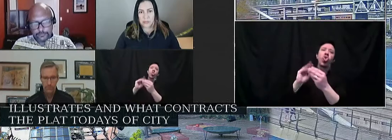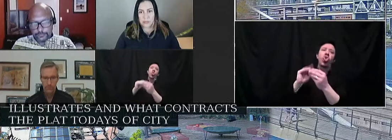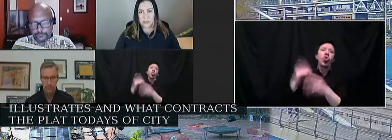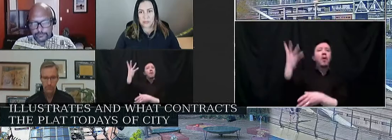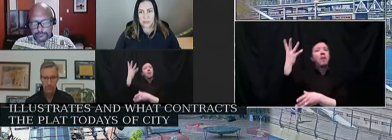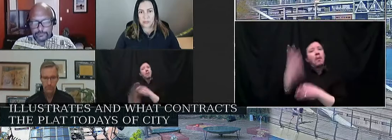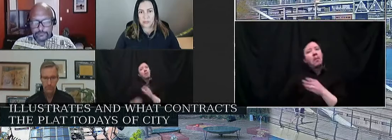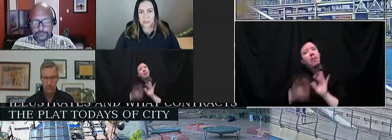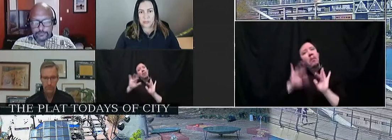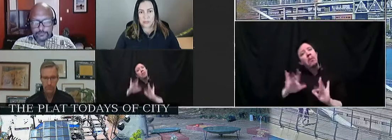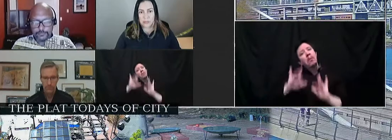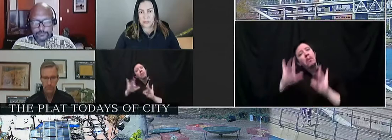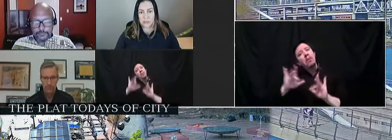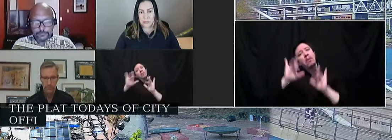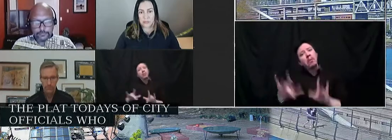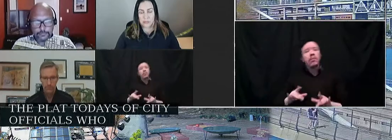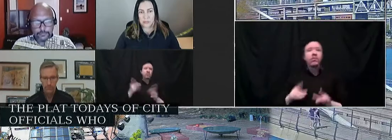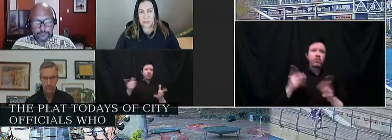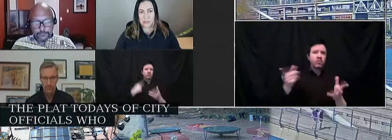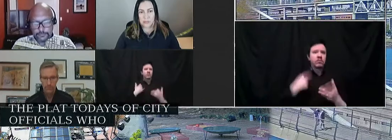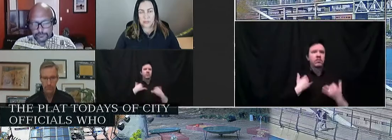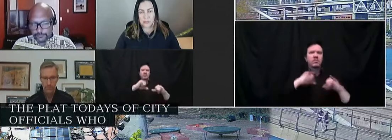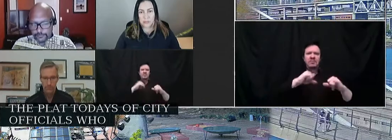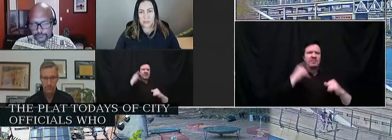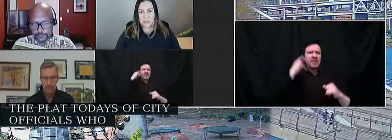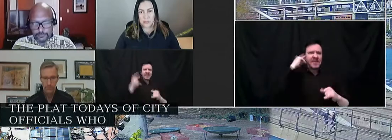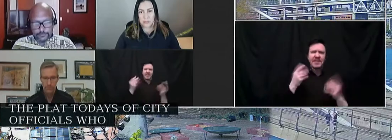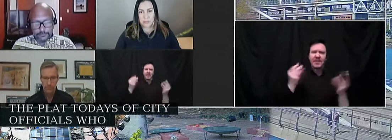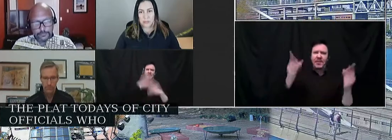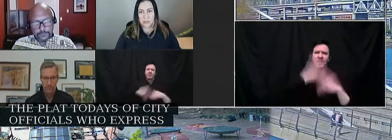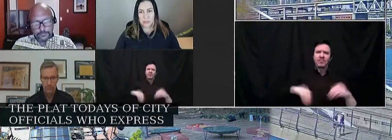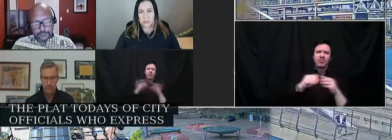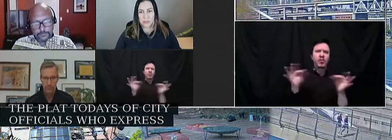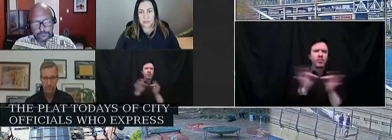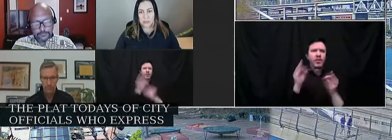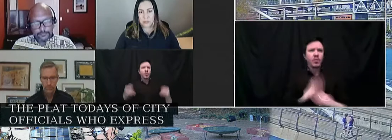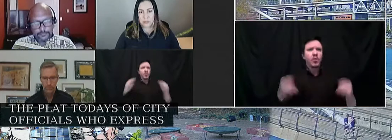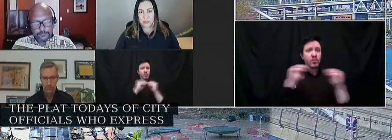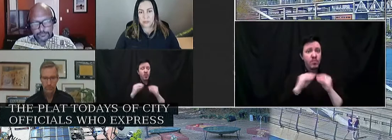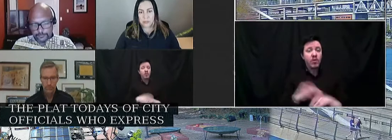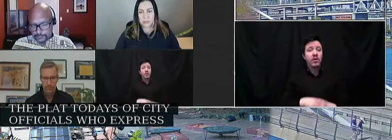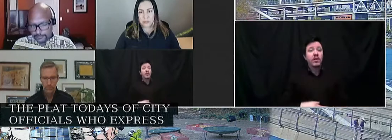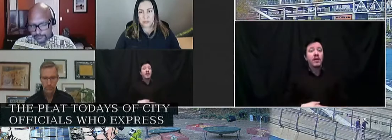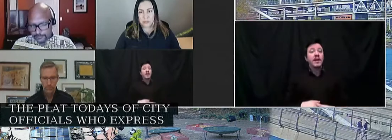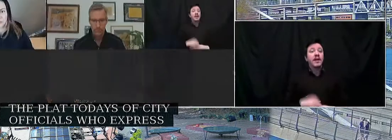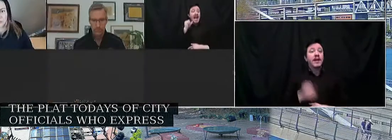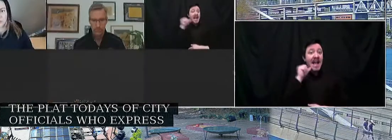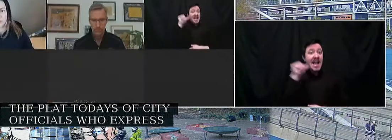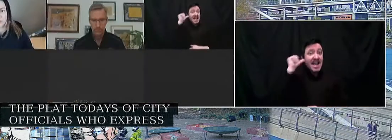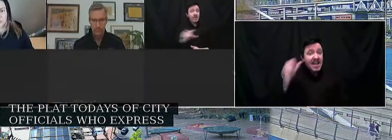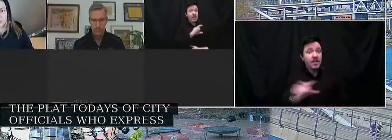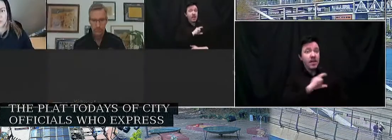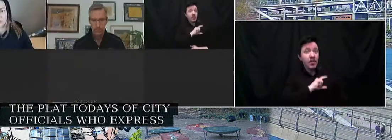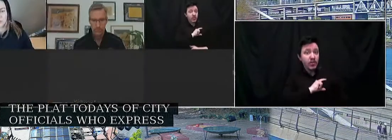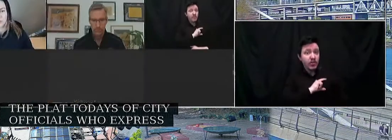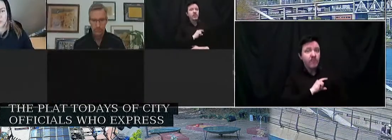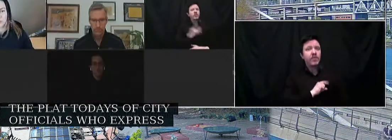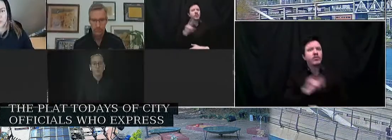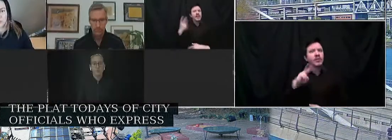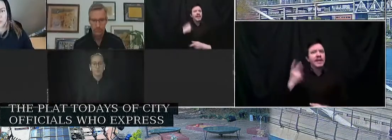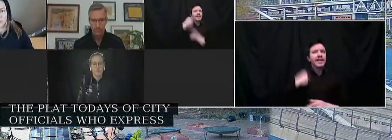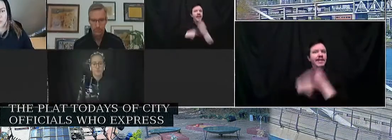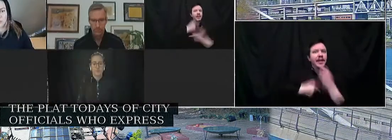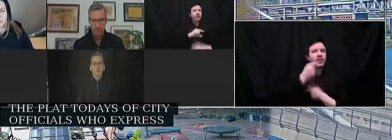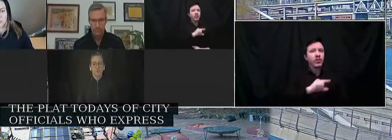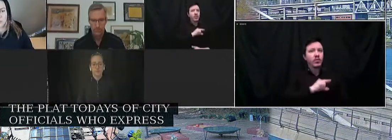but act with strident defense of property. Yesterday, Officer Zachary DeLong, a second-generation PPB officer, an officer who in